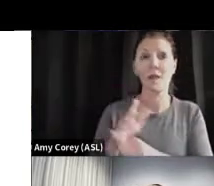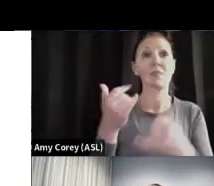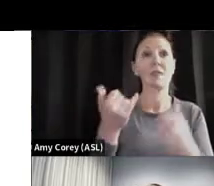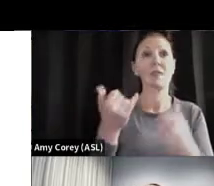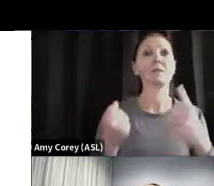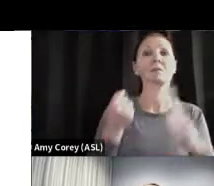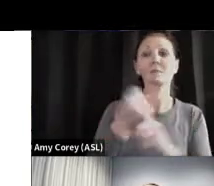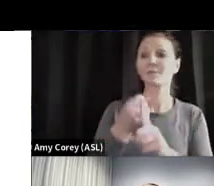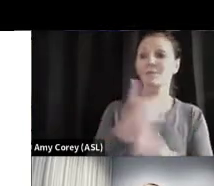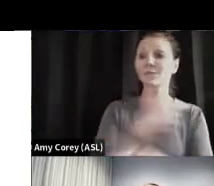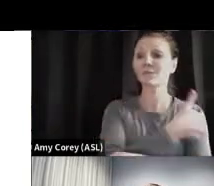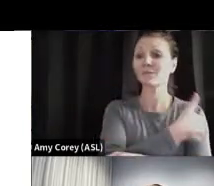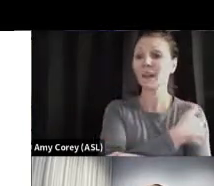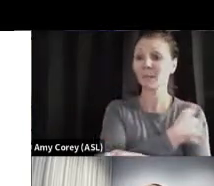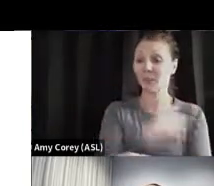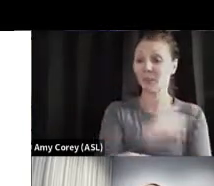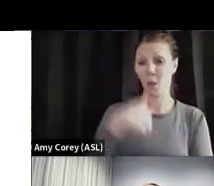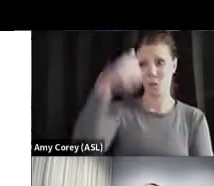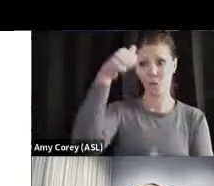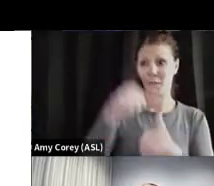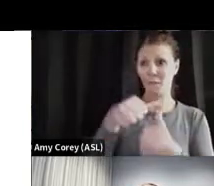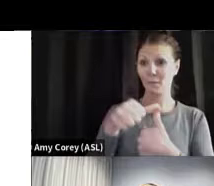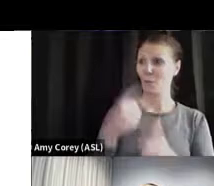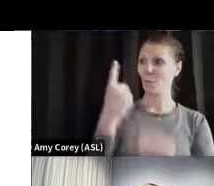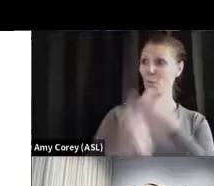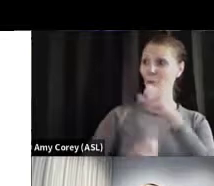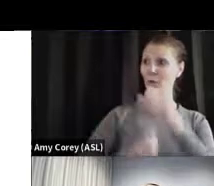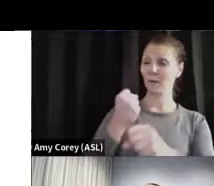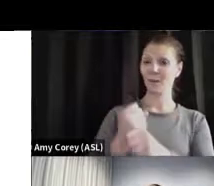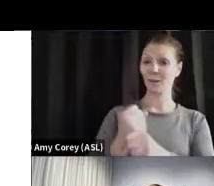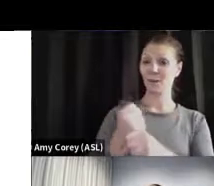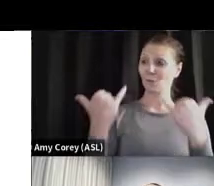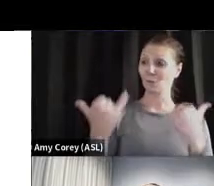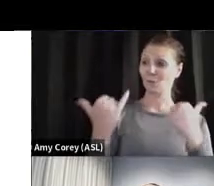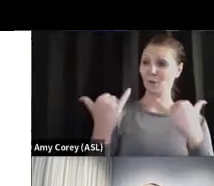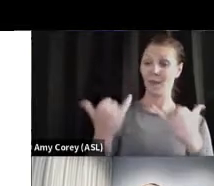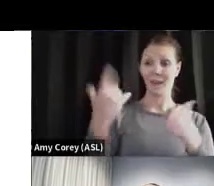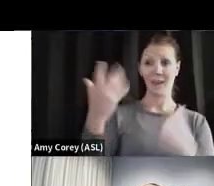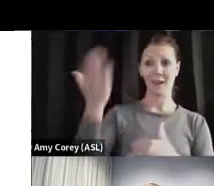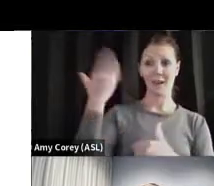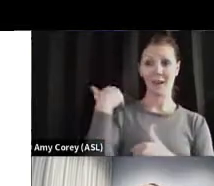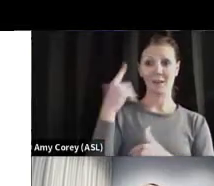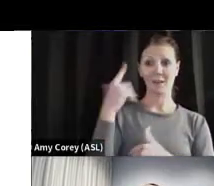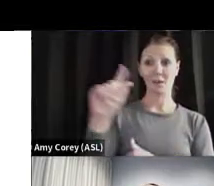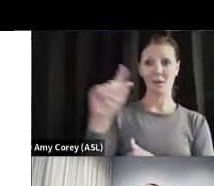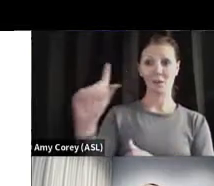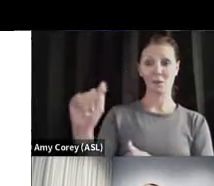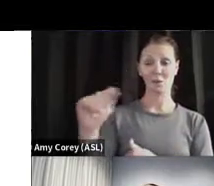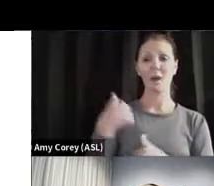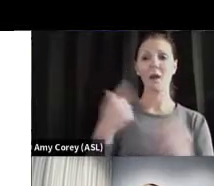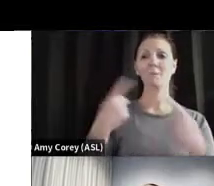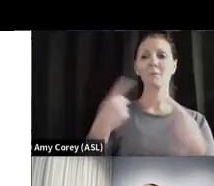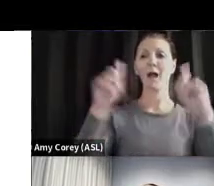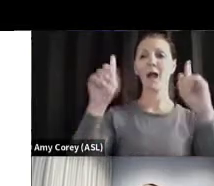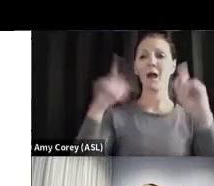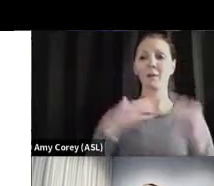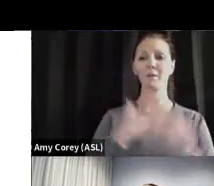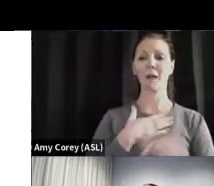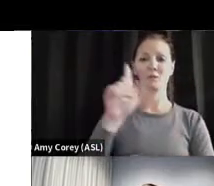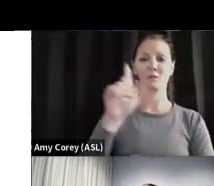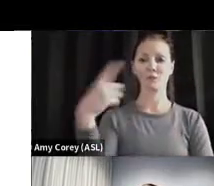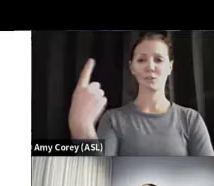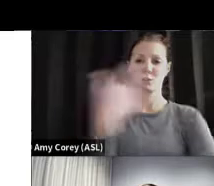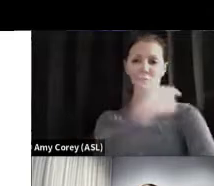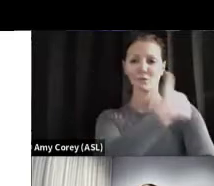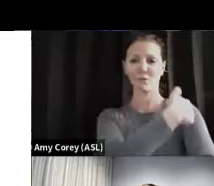Connecticut Children's. I was the first one to get it here. was the happiest days of my life, and I paid to say we'll finally get a vaccine against this virus. You